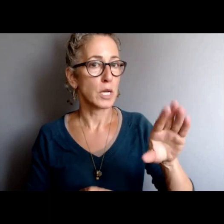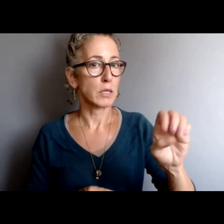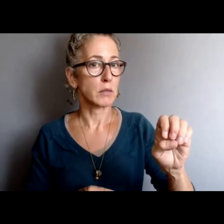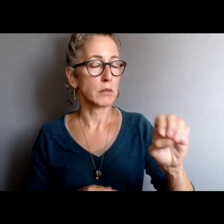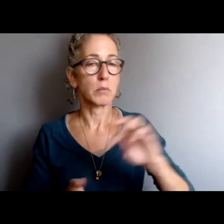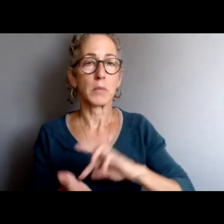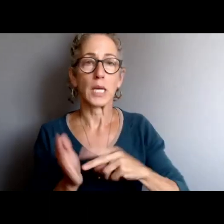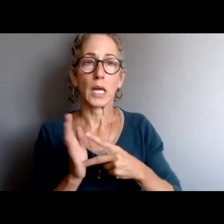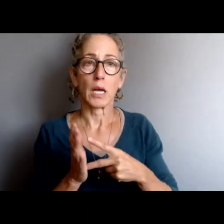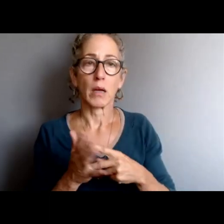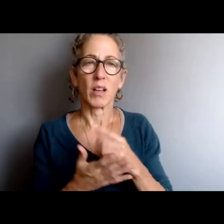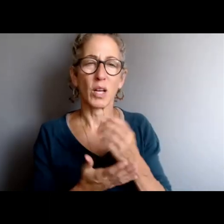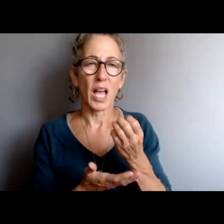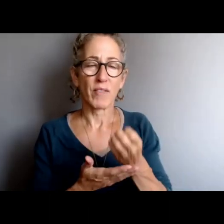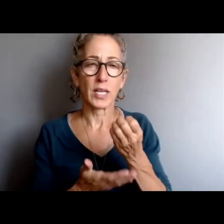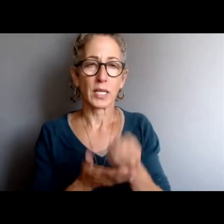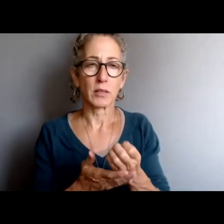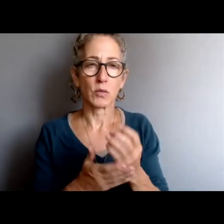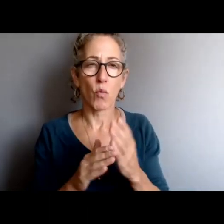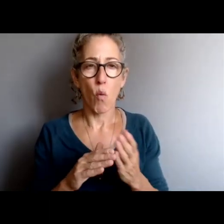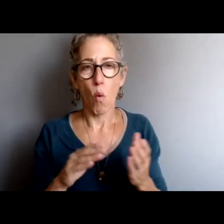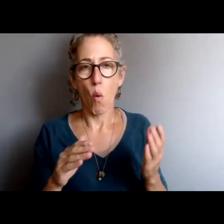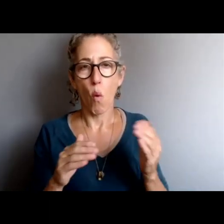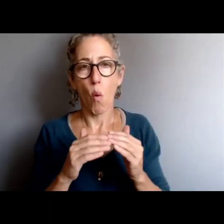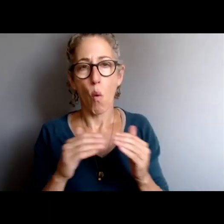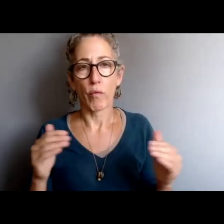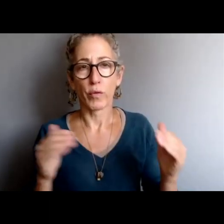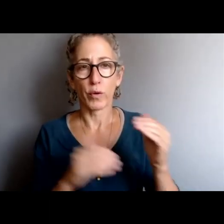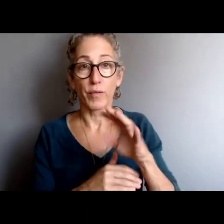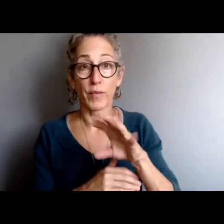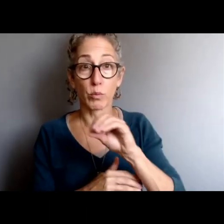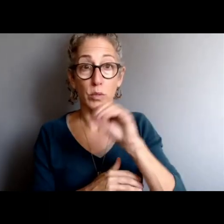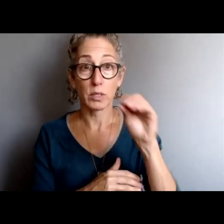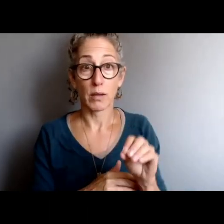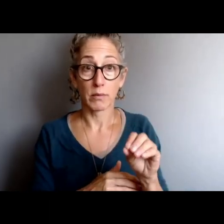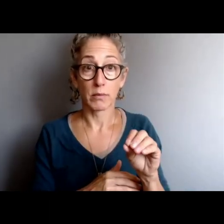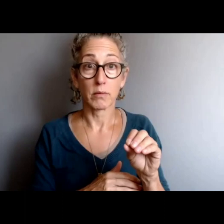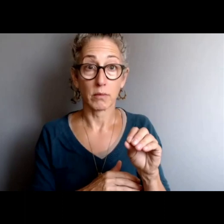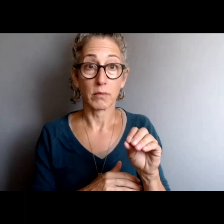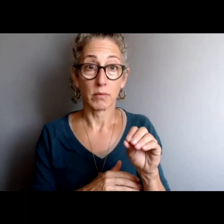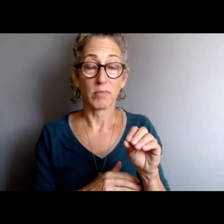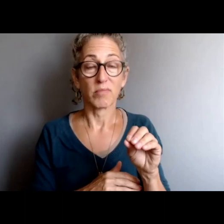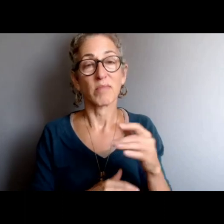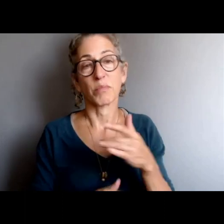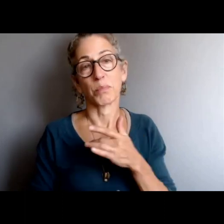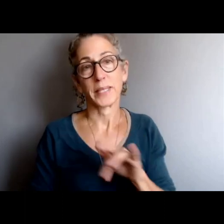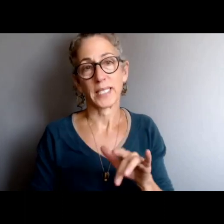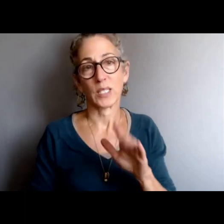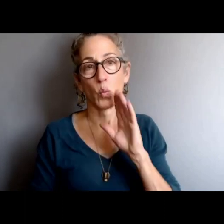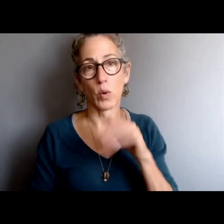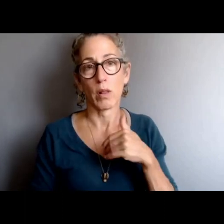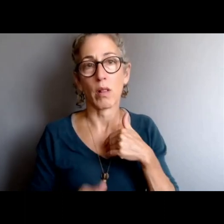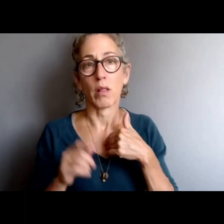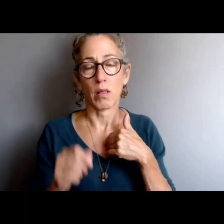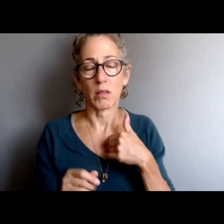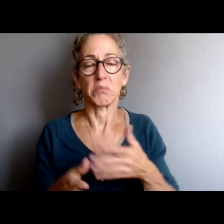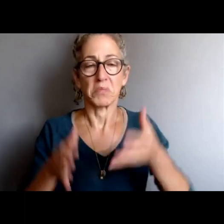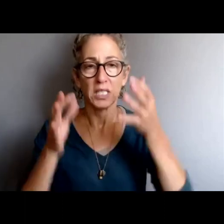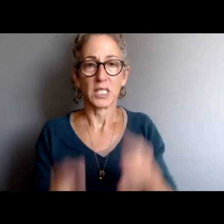any amount more than 50% likely that the misconduct has occurred results in a sustained finding.